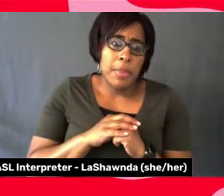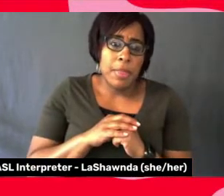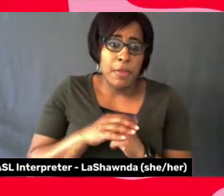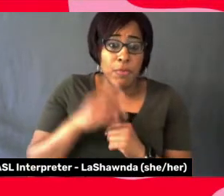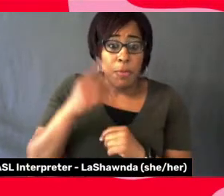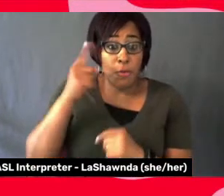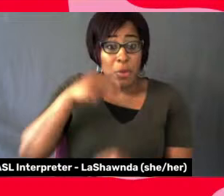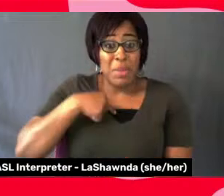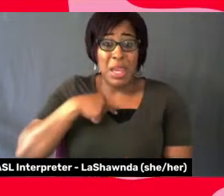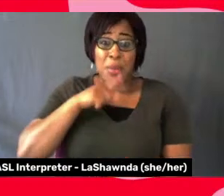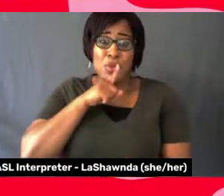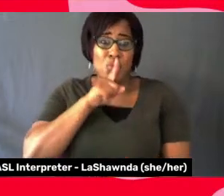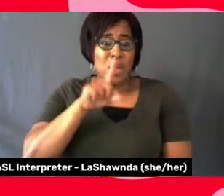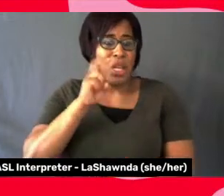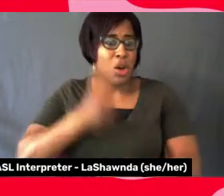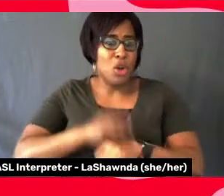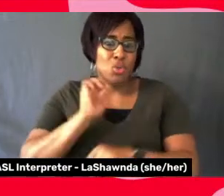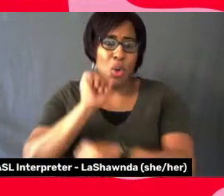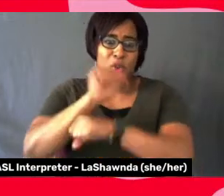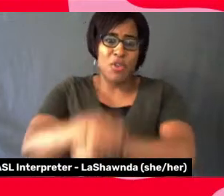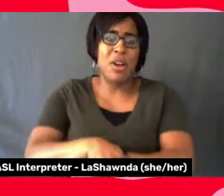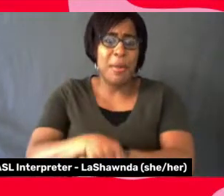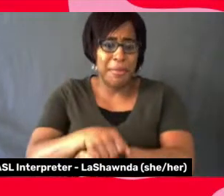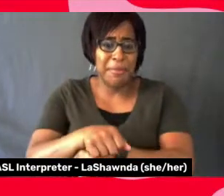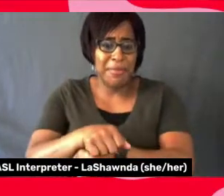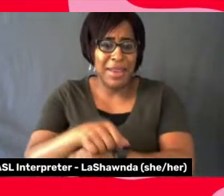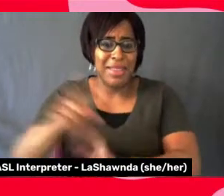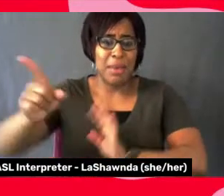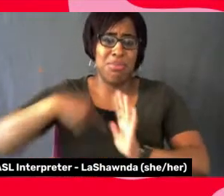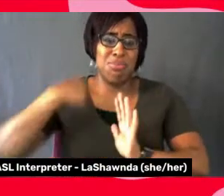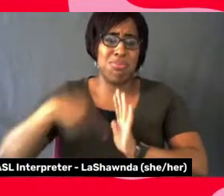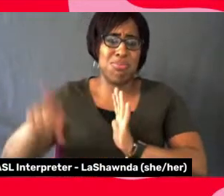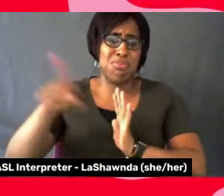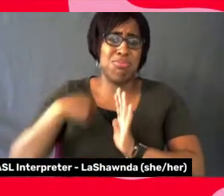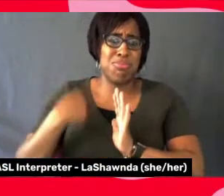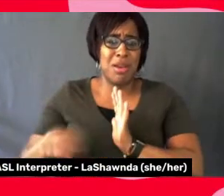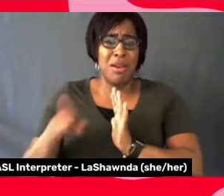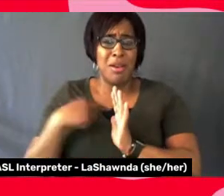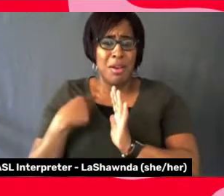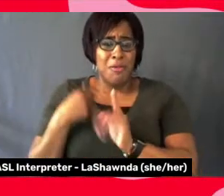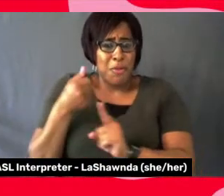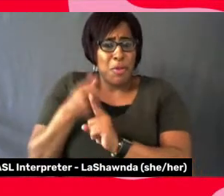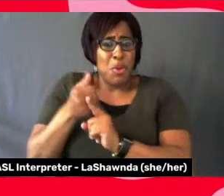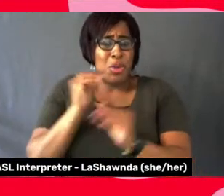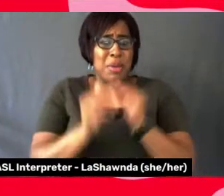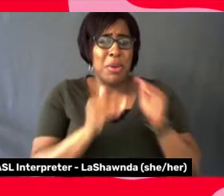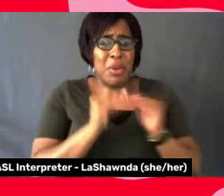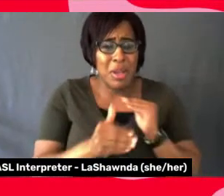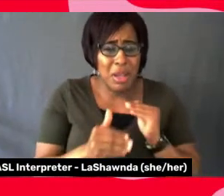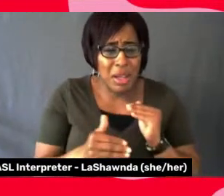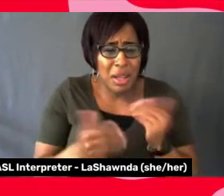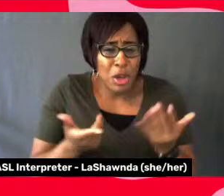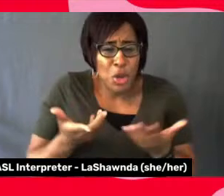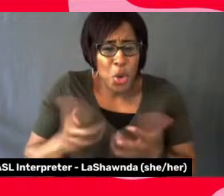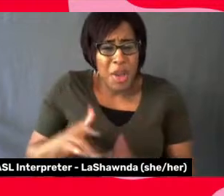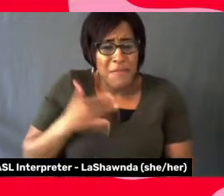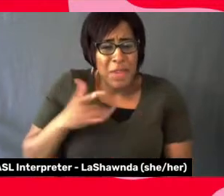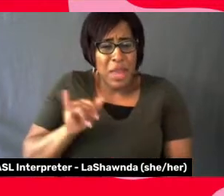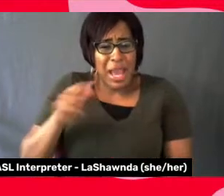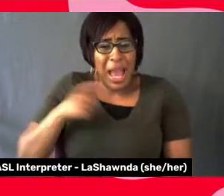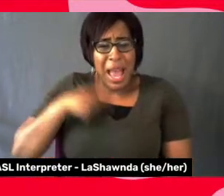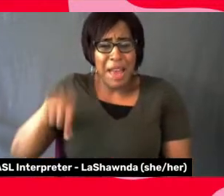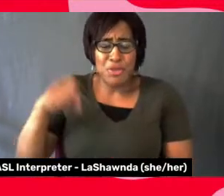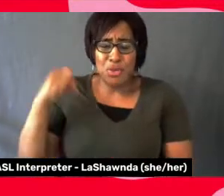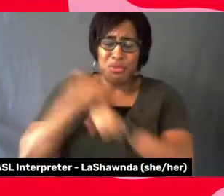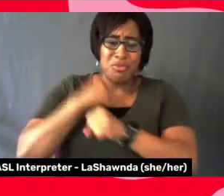and because that's the last thing you want is to have to feel that you have to fight your own people. Um, when